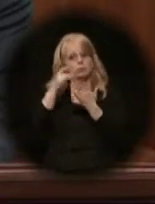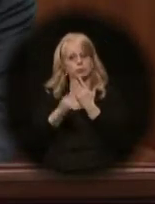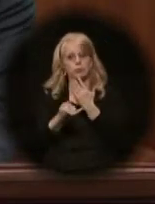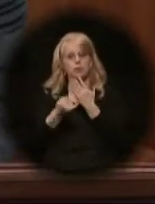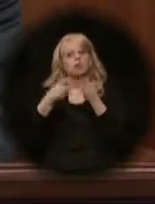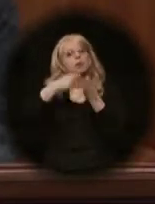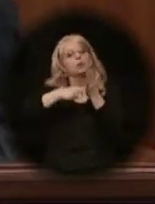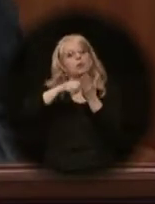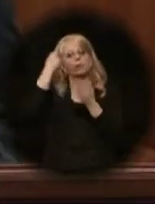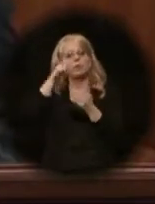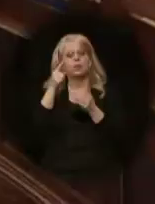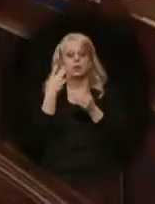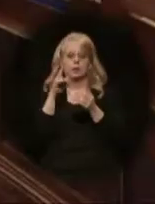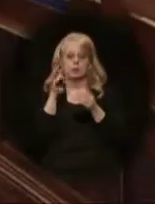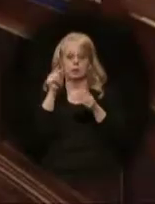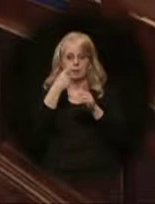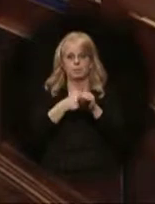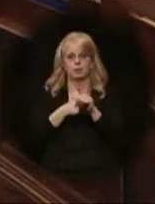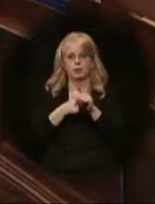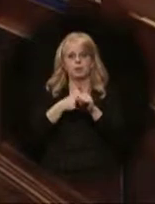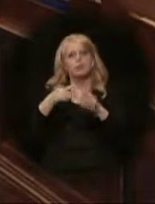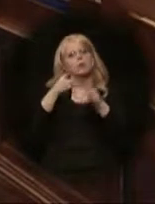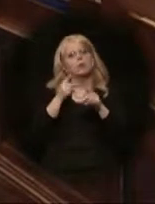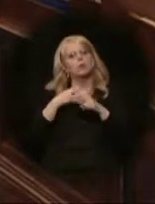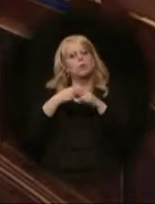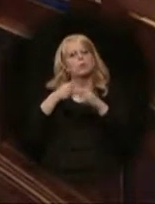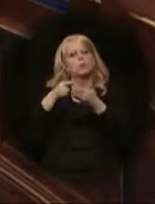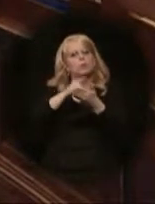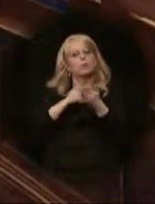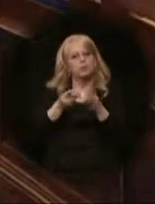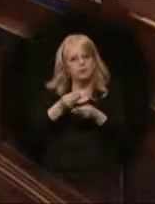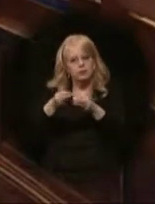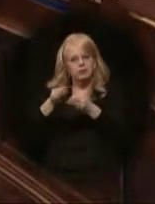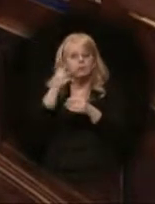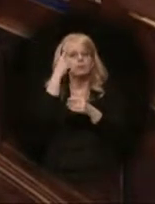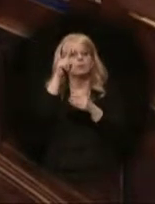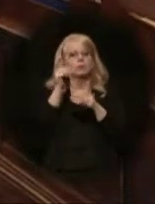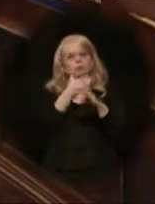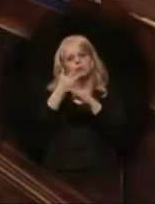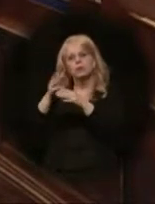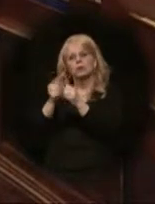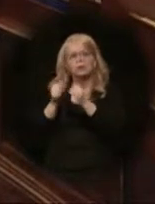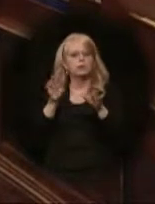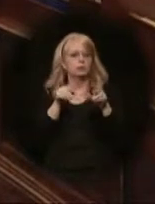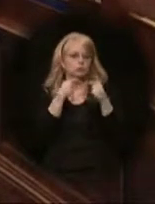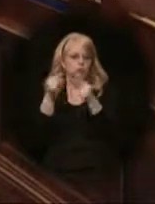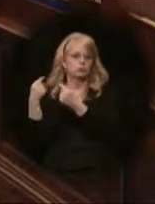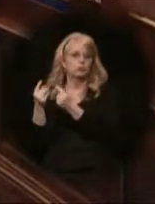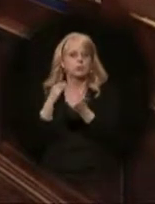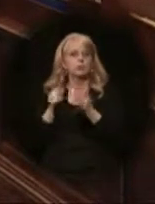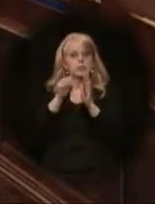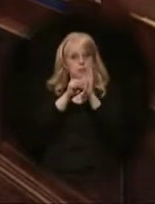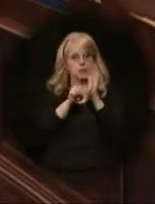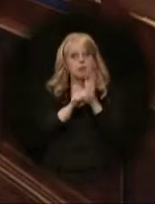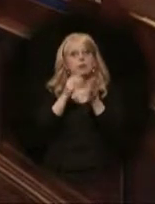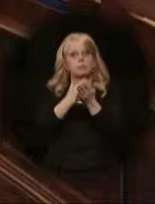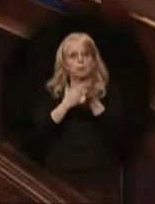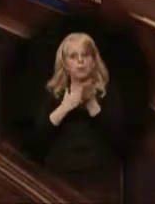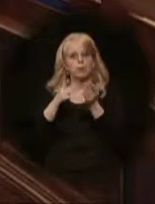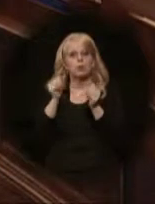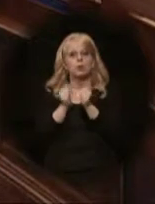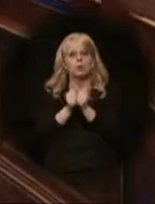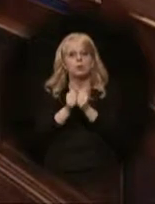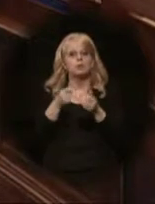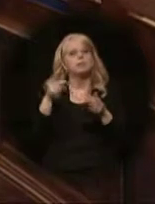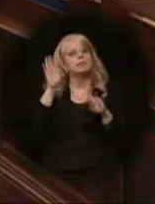Costs of this 18-month phase, known as pre-feed, will be shared among the parties. So the state's portion, the state's portion will be between $70